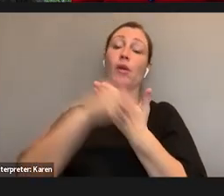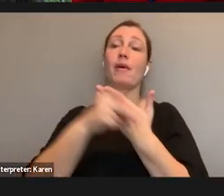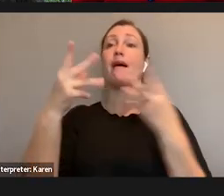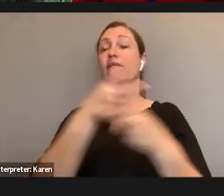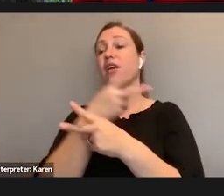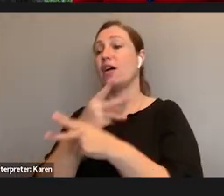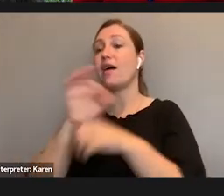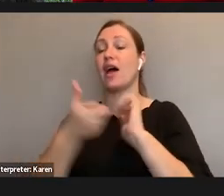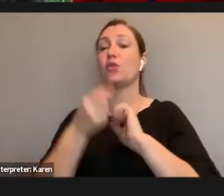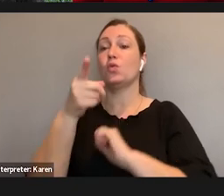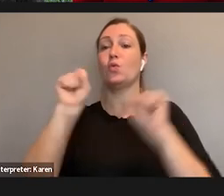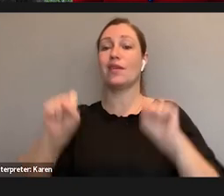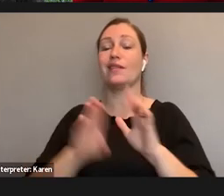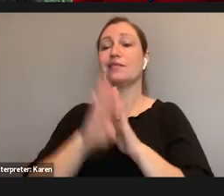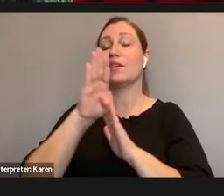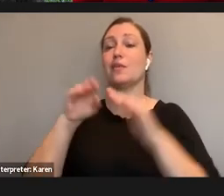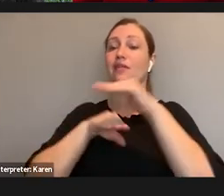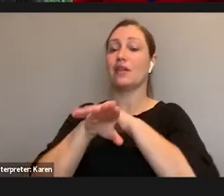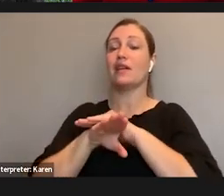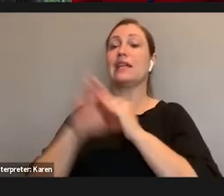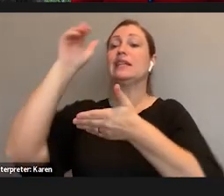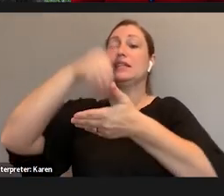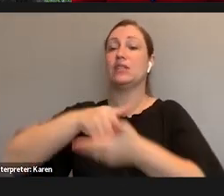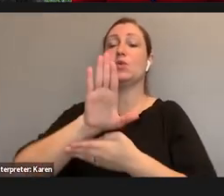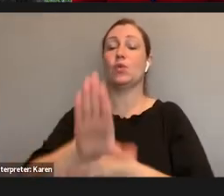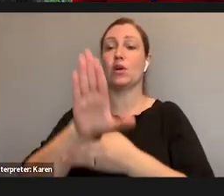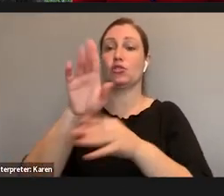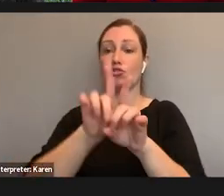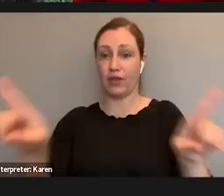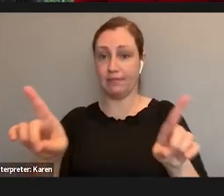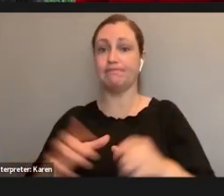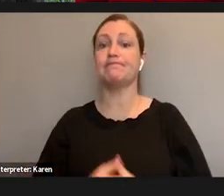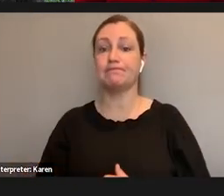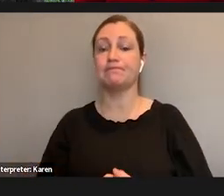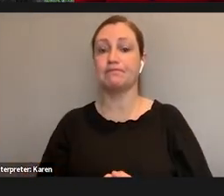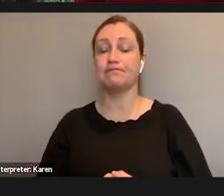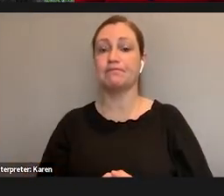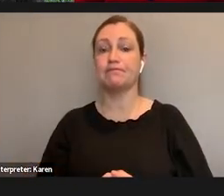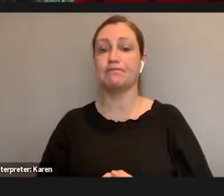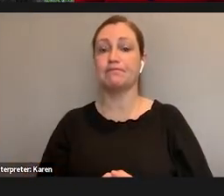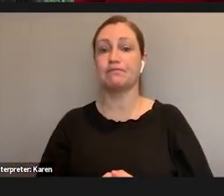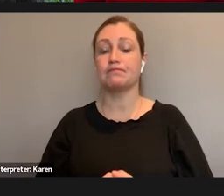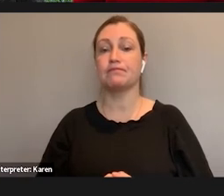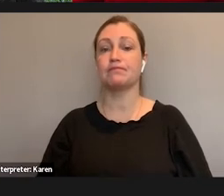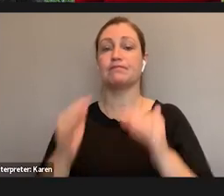to build accessibility into your degree. And then lastly,